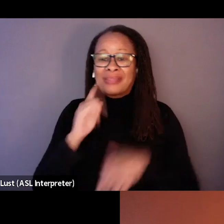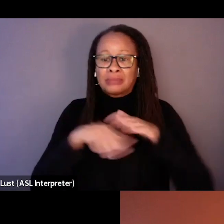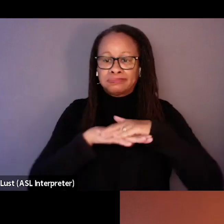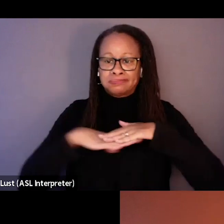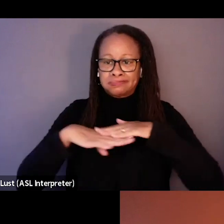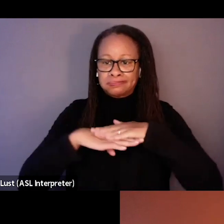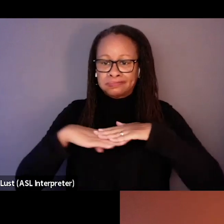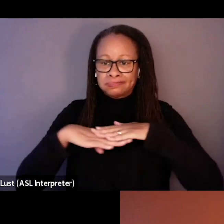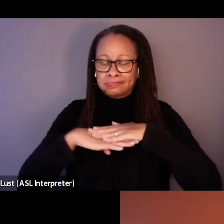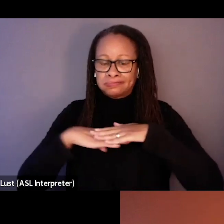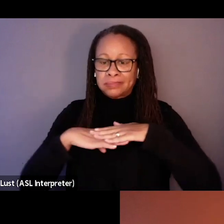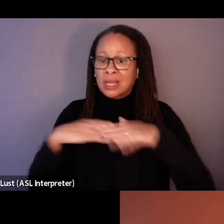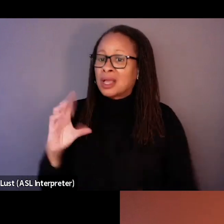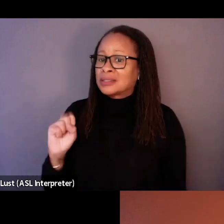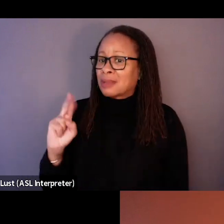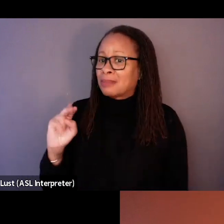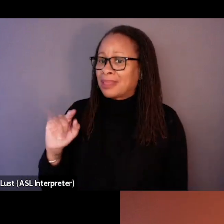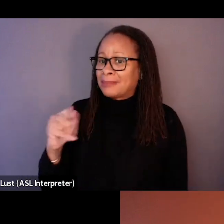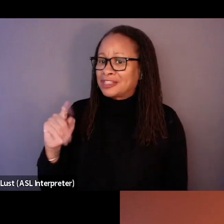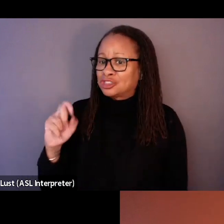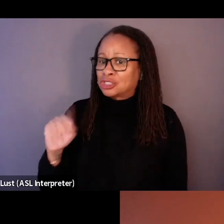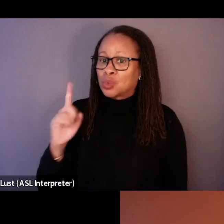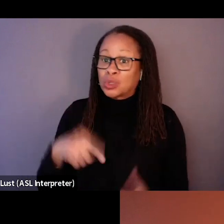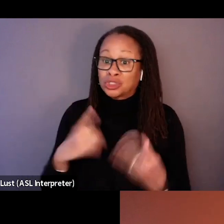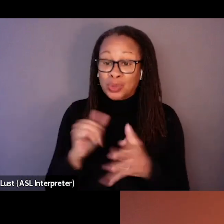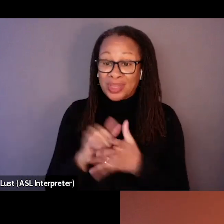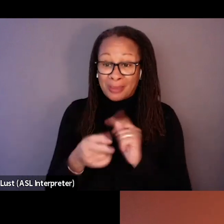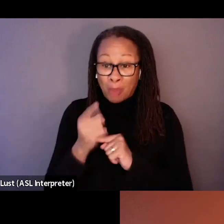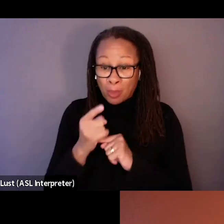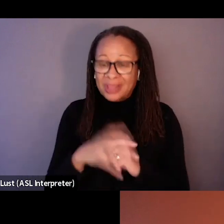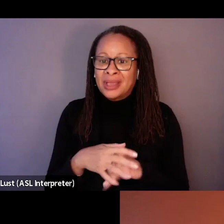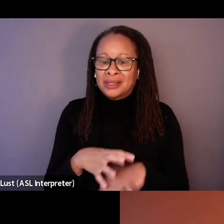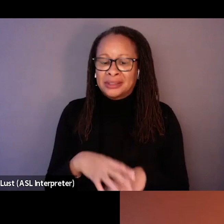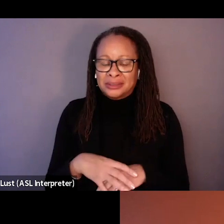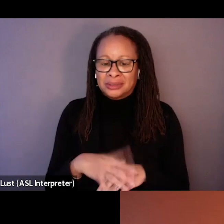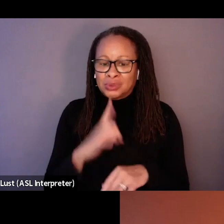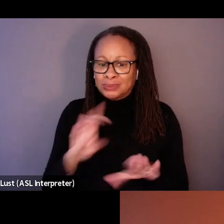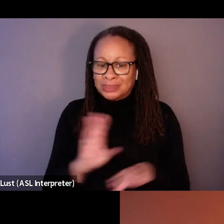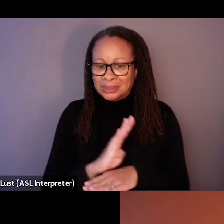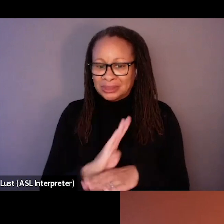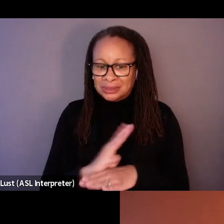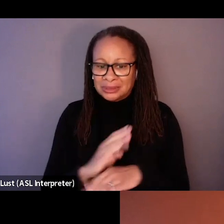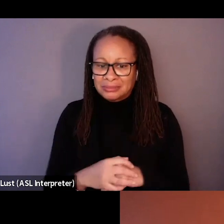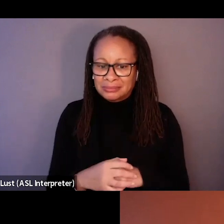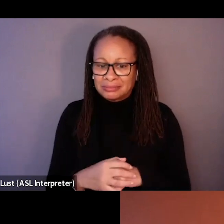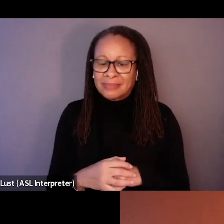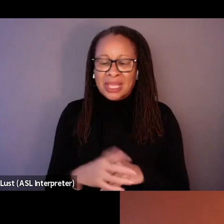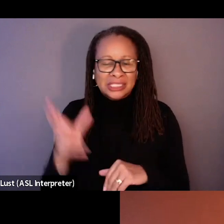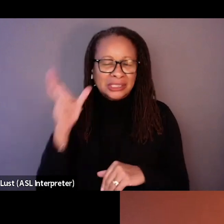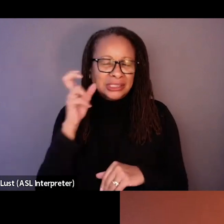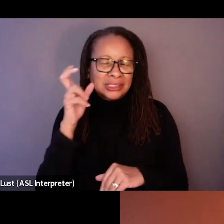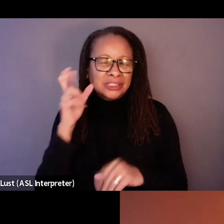that, uh, when it is doing in that, in that moment, like, uh, actually it's actually listening